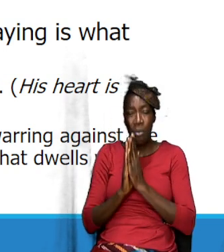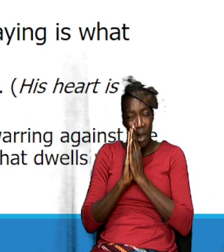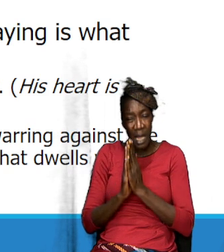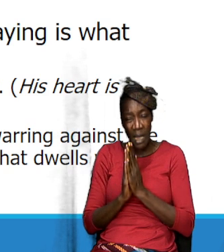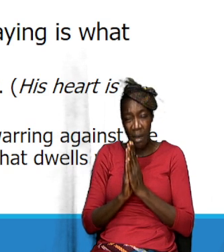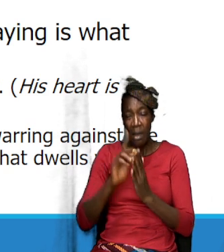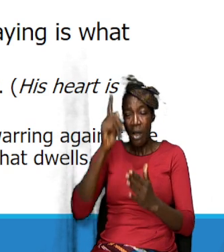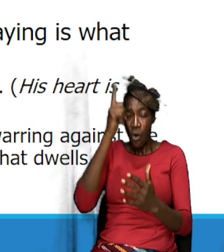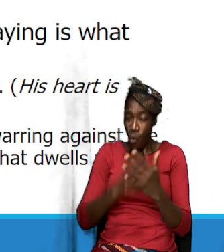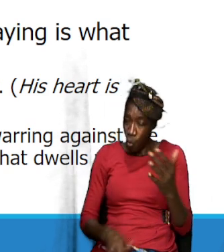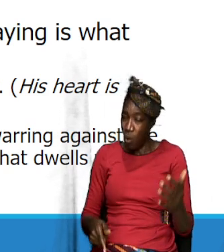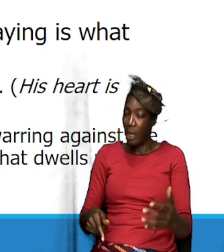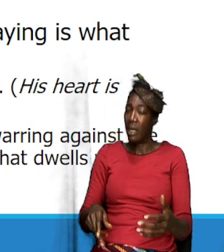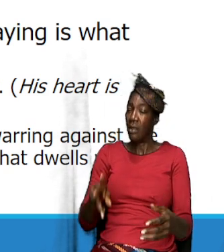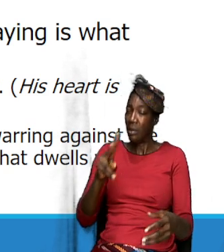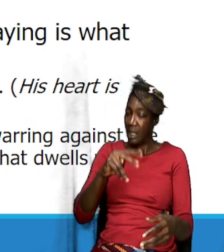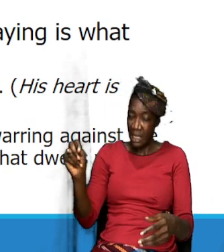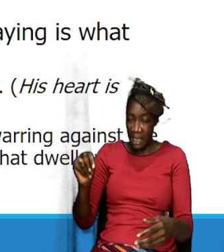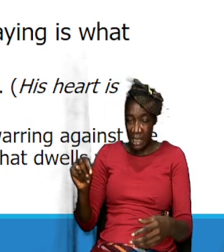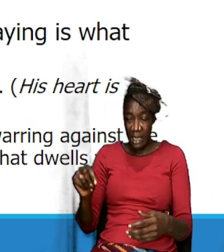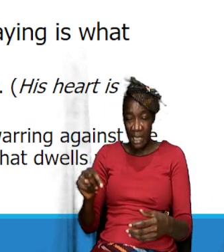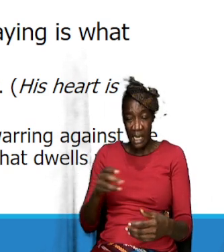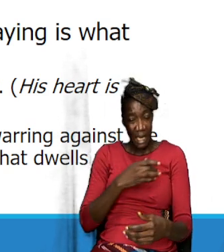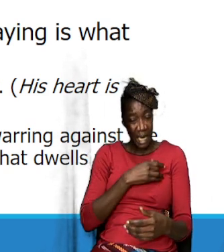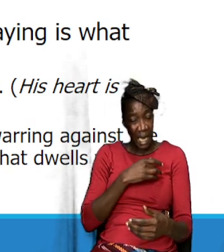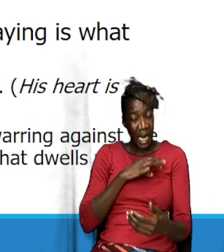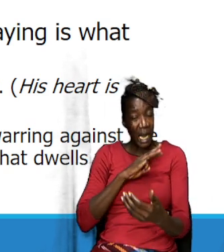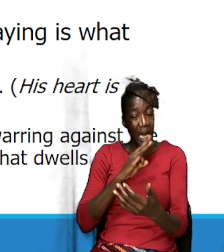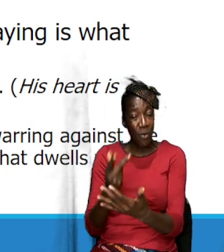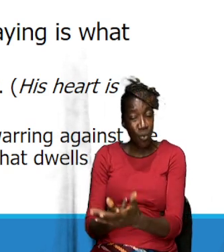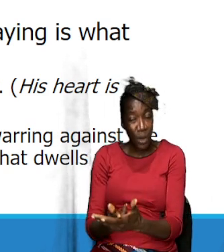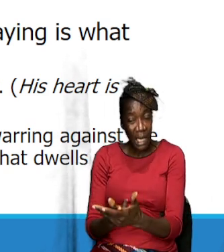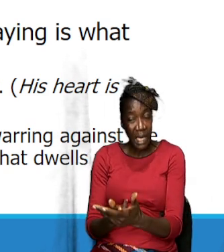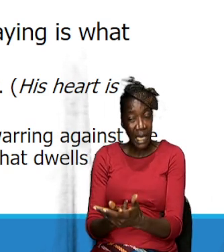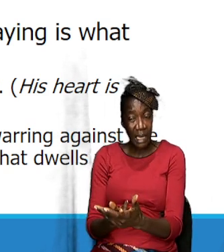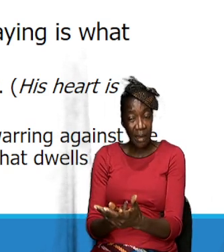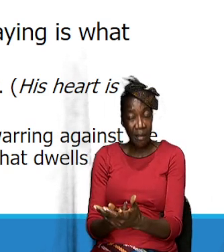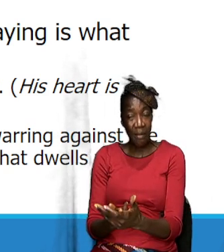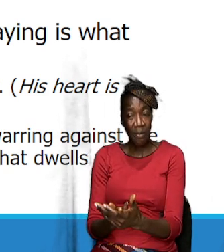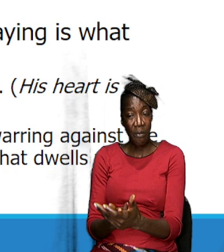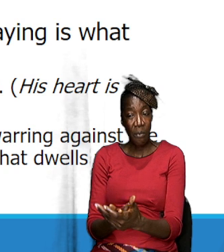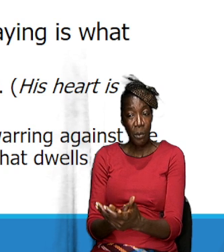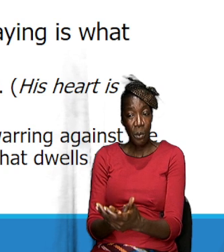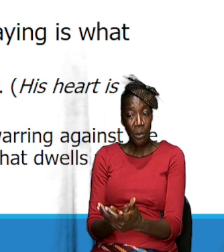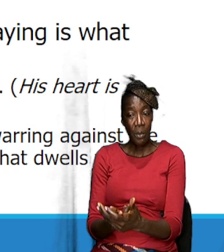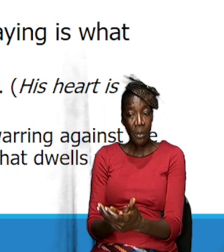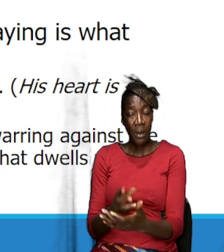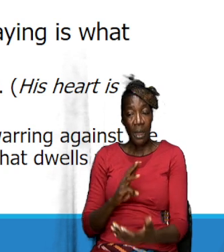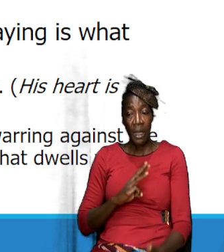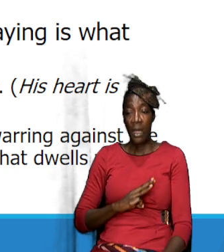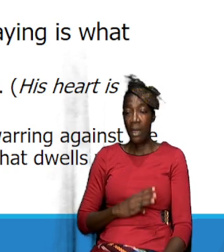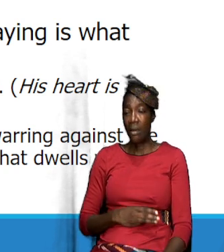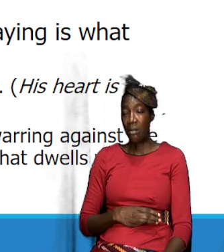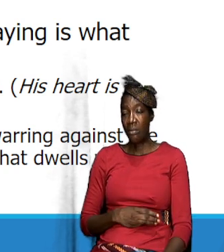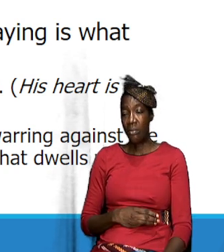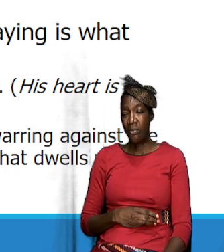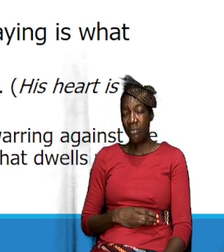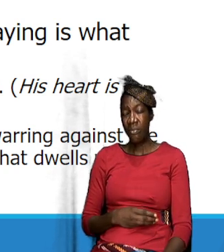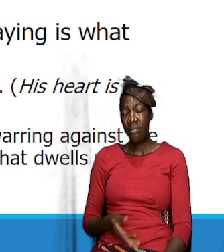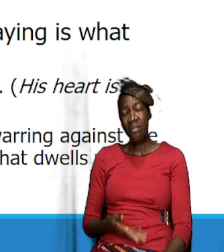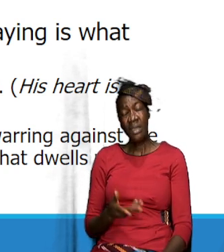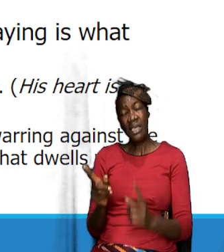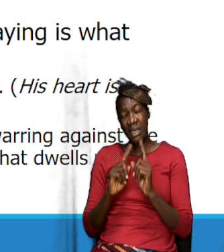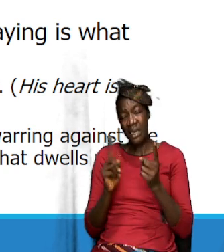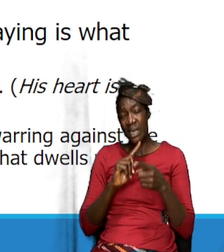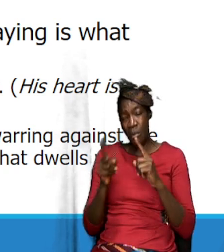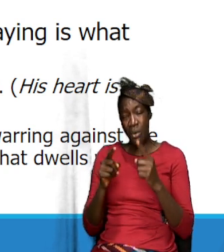we need let me say that again when the heart is willing the heart is willing here you know is speaking about a person